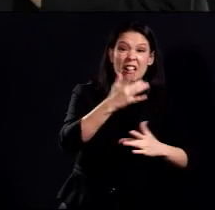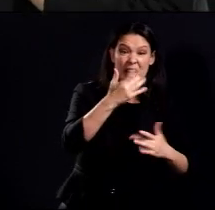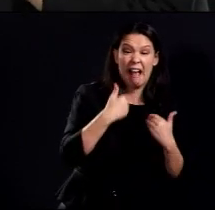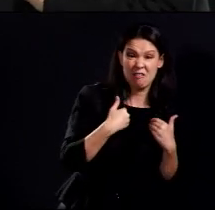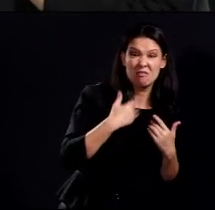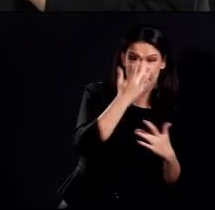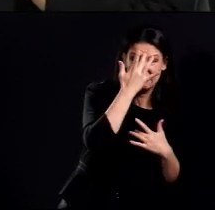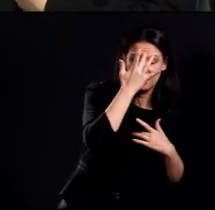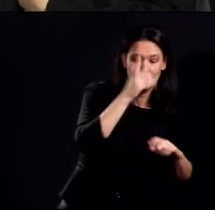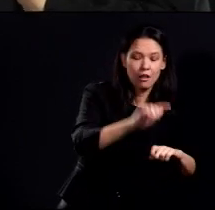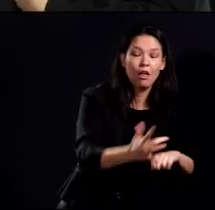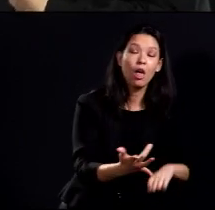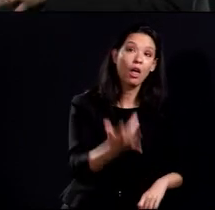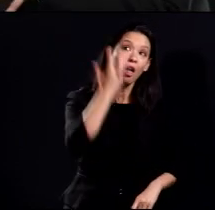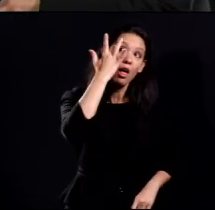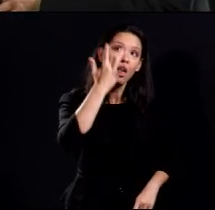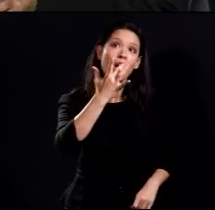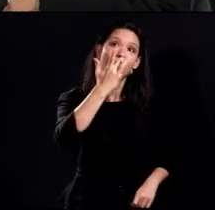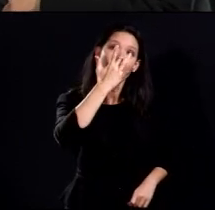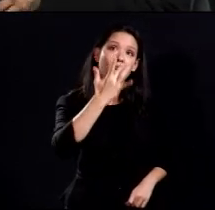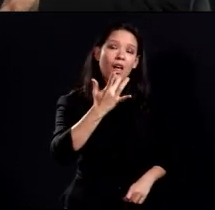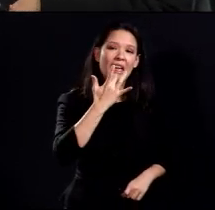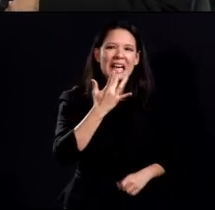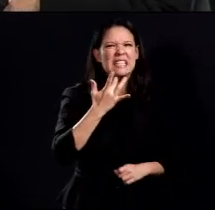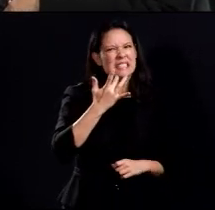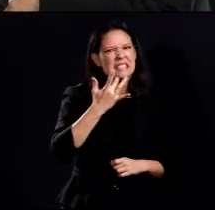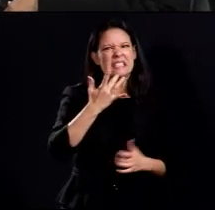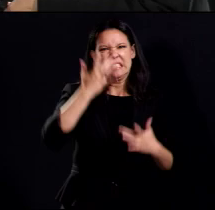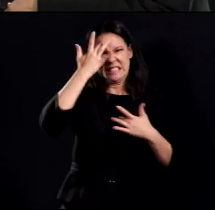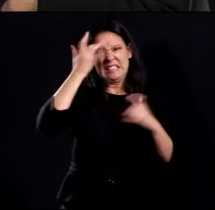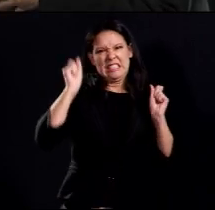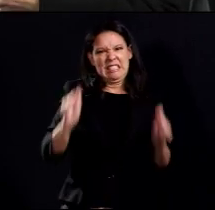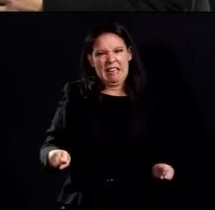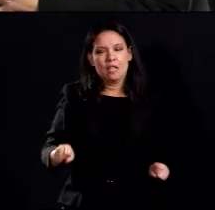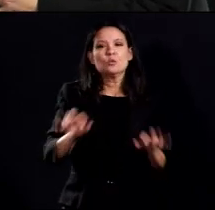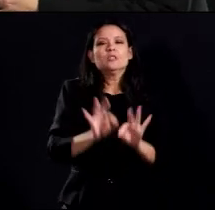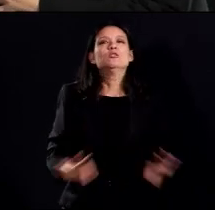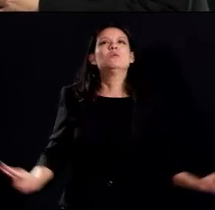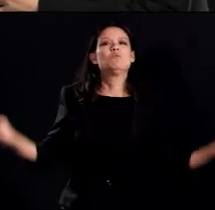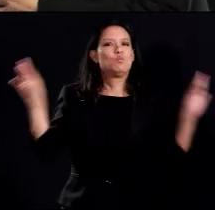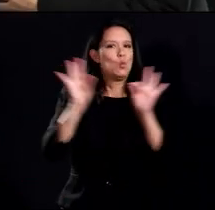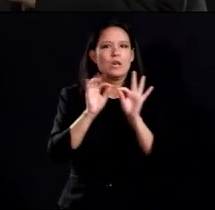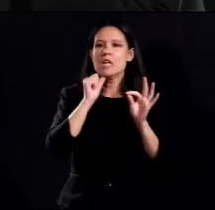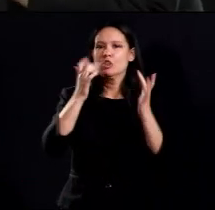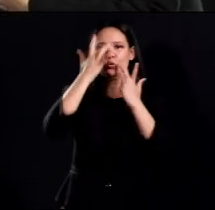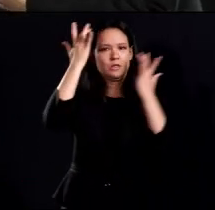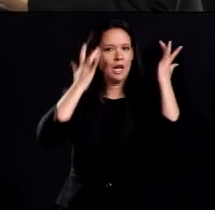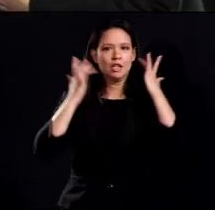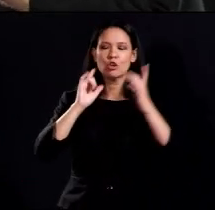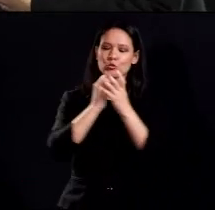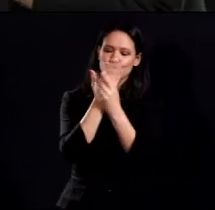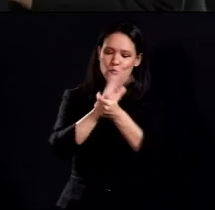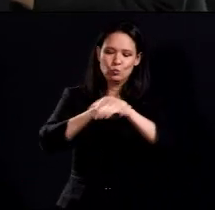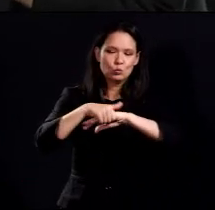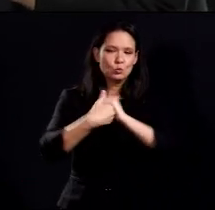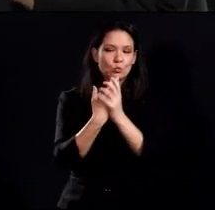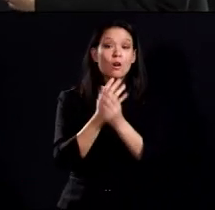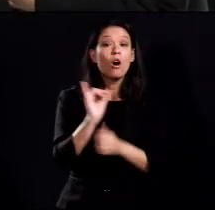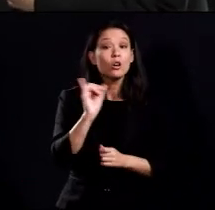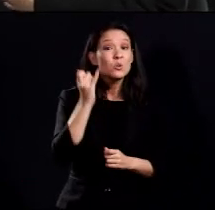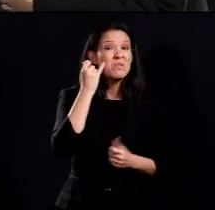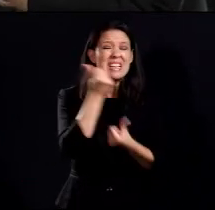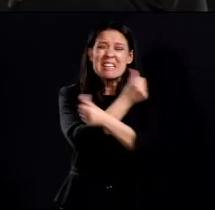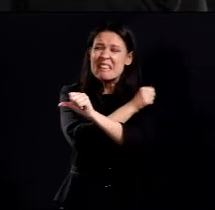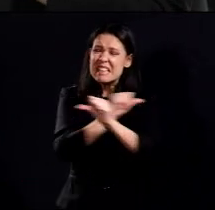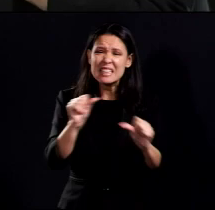eyes, and we can become infected that way. So, making sure that we're doing that as well. And always being aware, if we do start having any signs